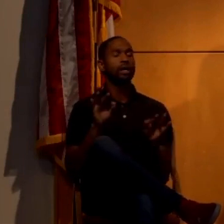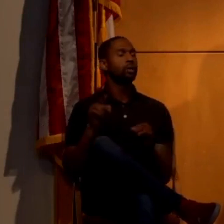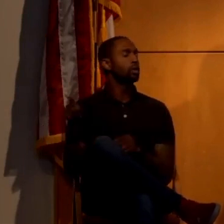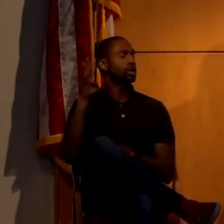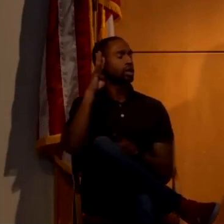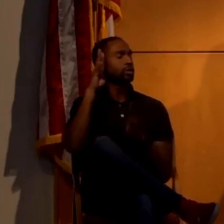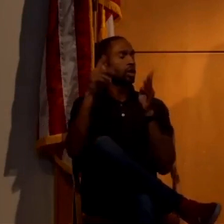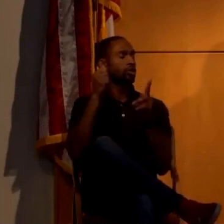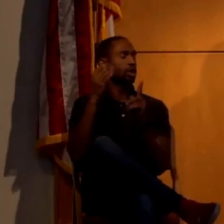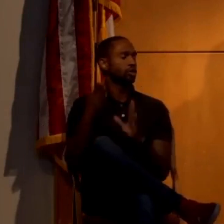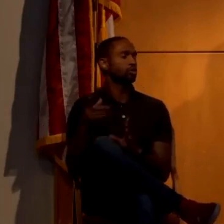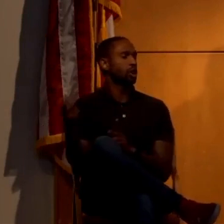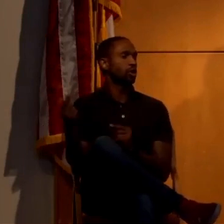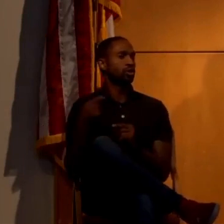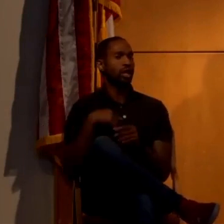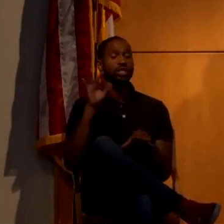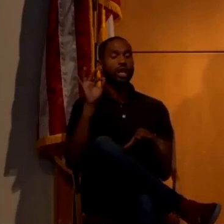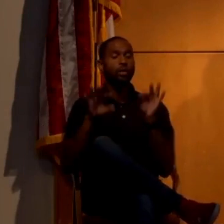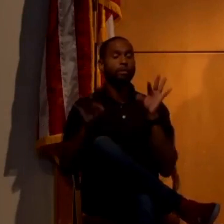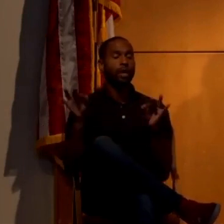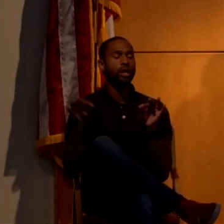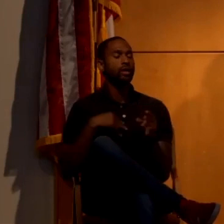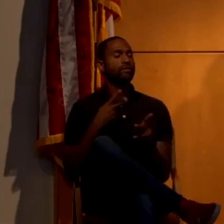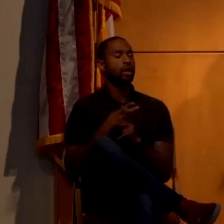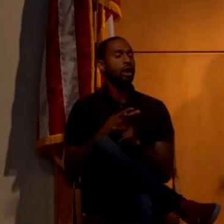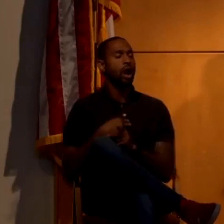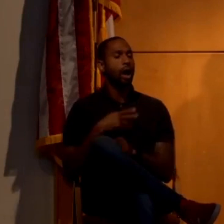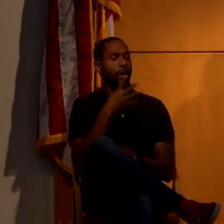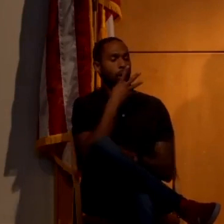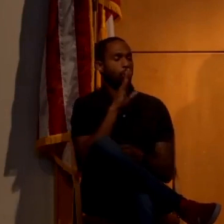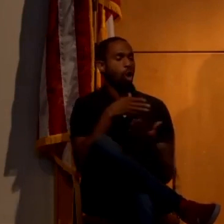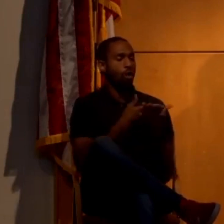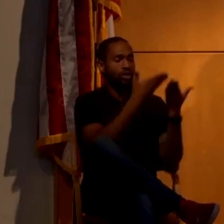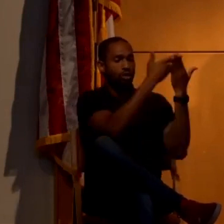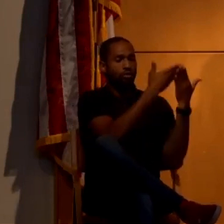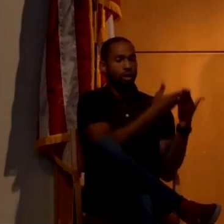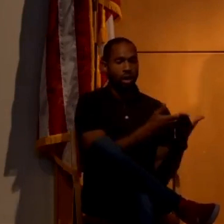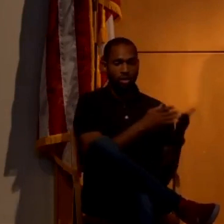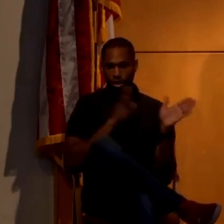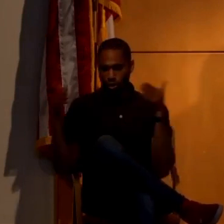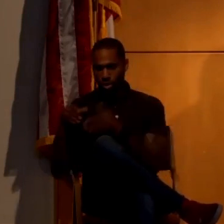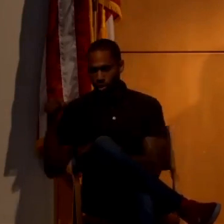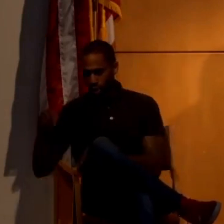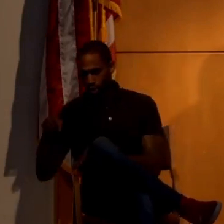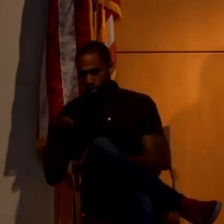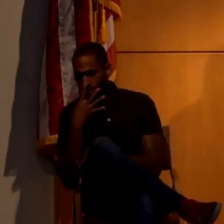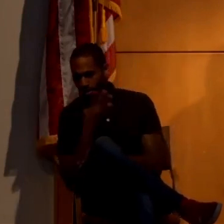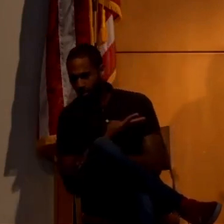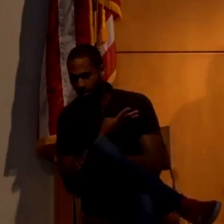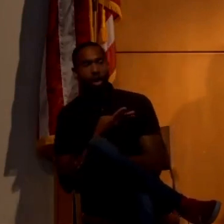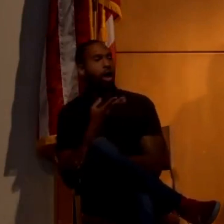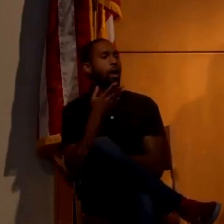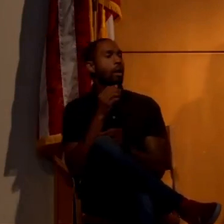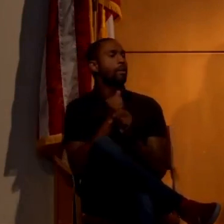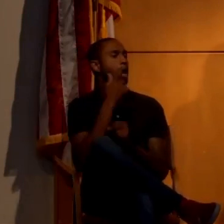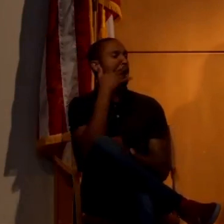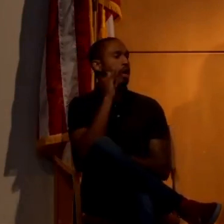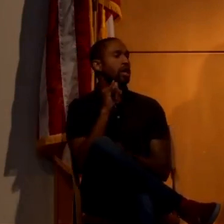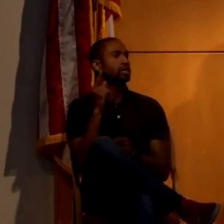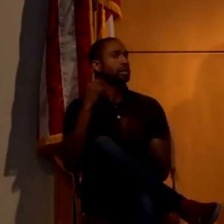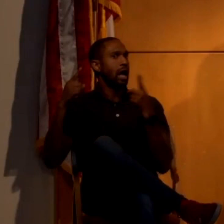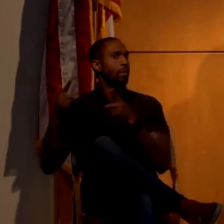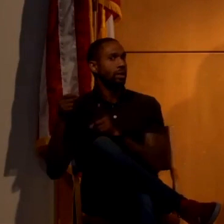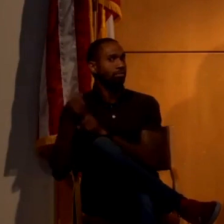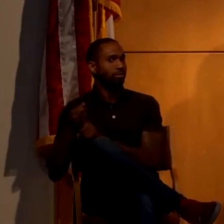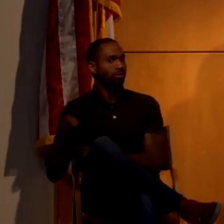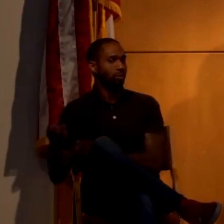theorists do to, to figure out, you know, I'm going to ignore all this other data and zoom in on this and make it look like, you know, something is going